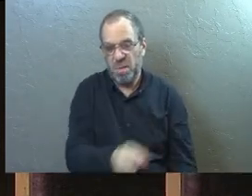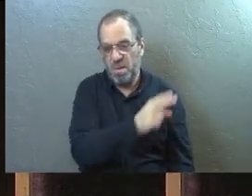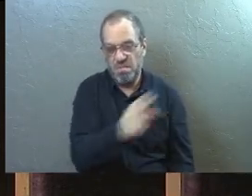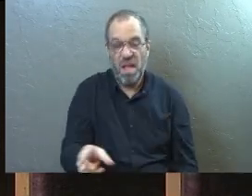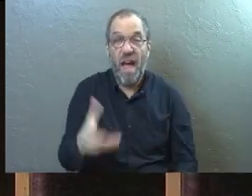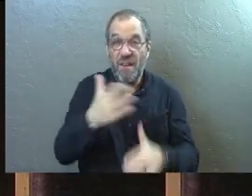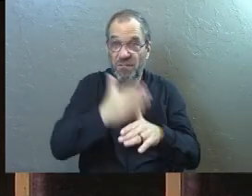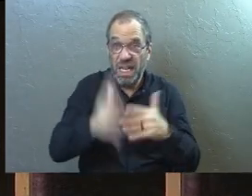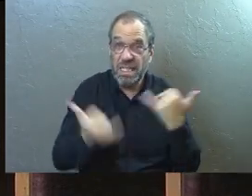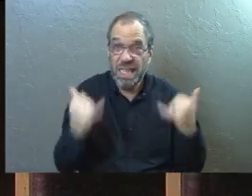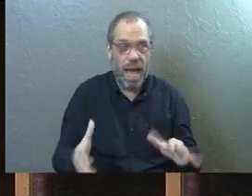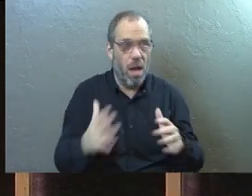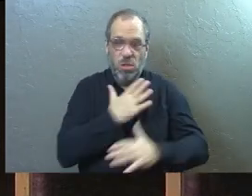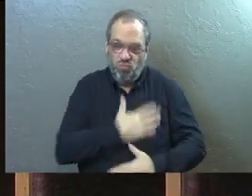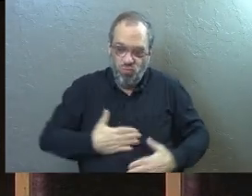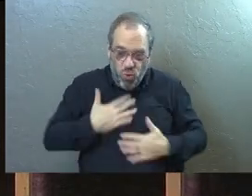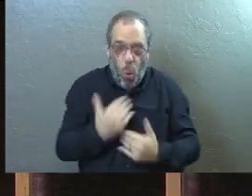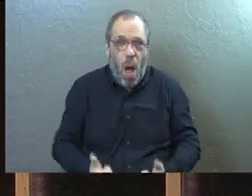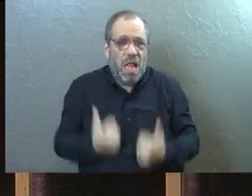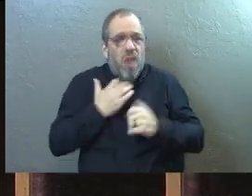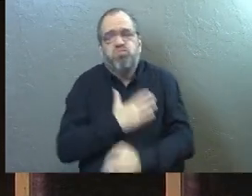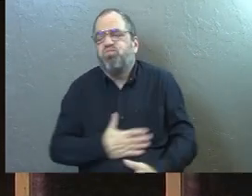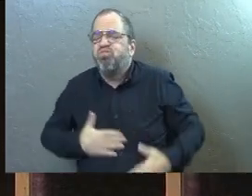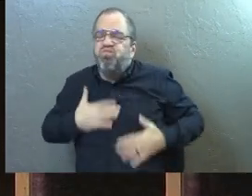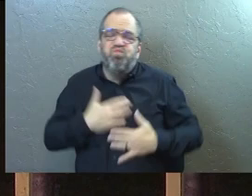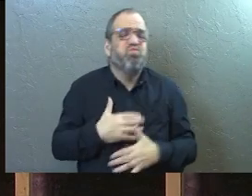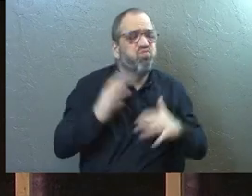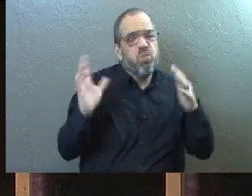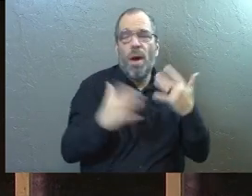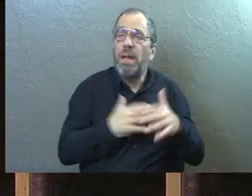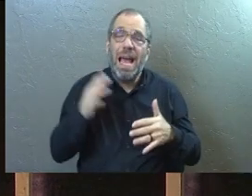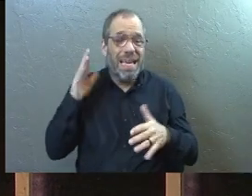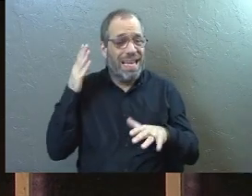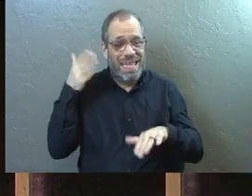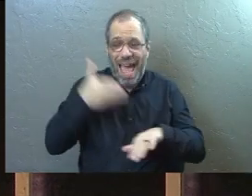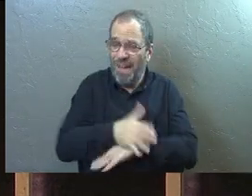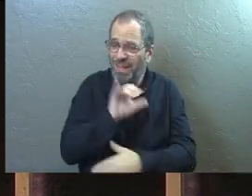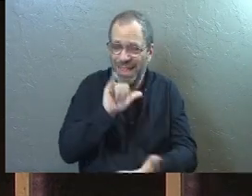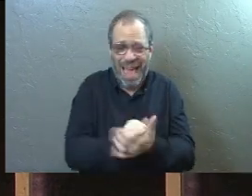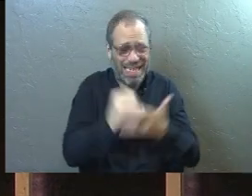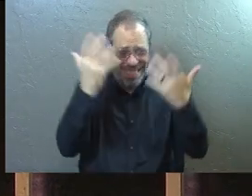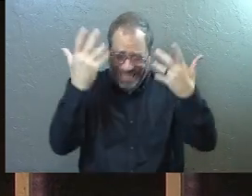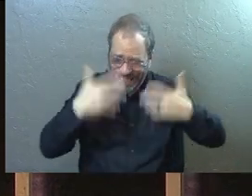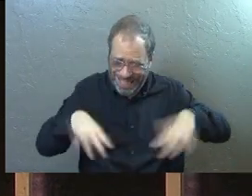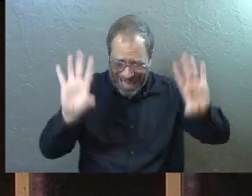You better get it done now. You better enjoy this life while you've got it because then that's it.